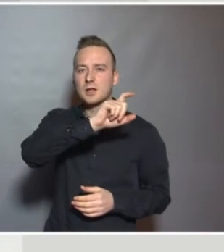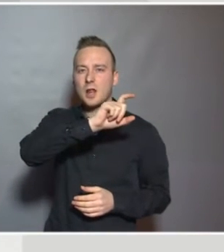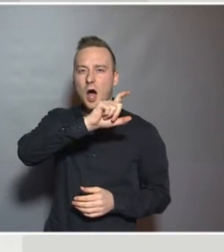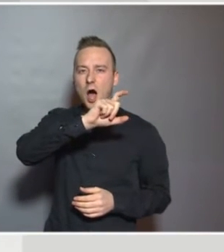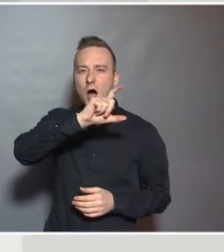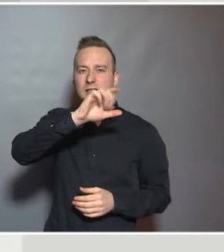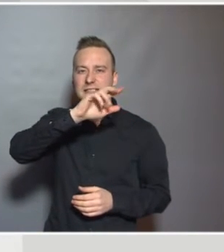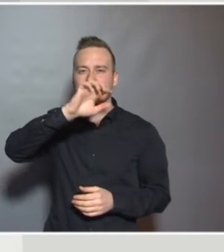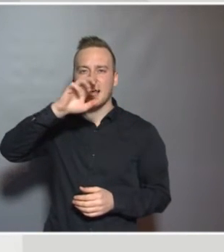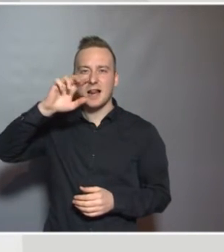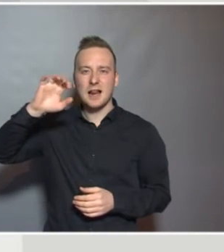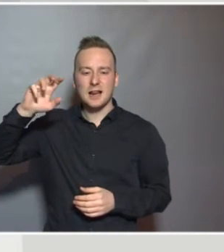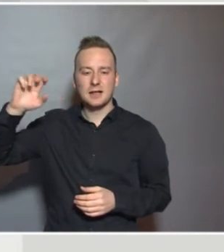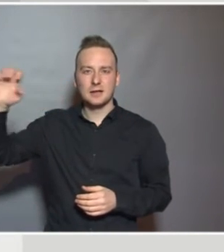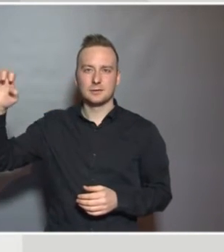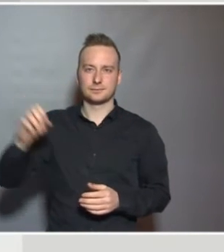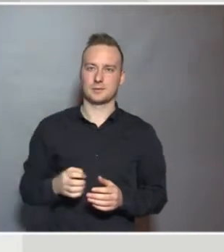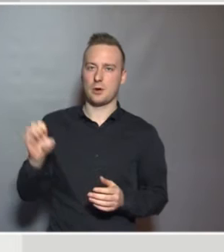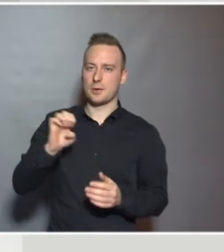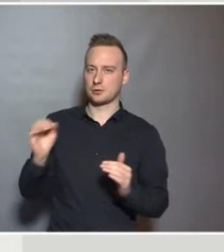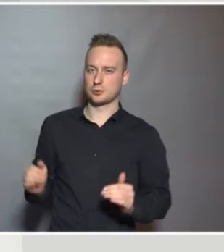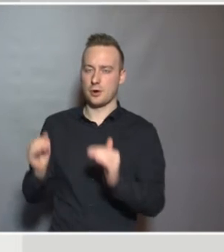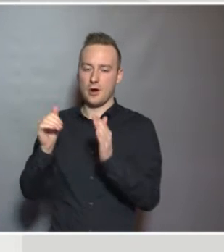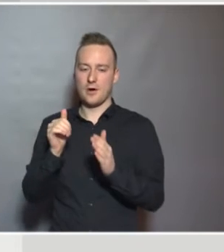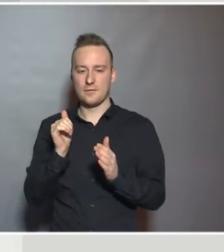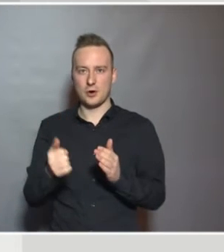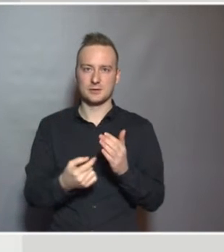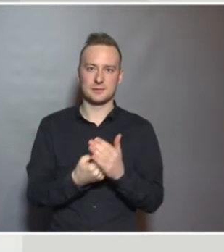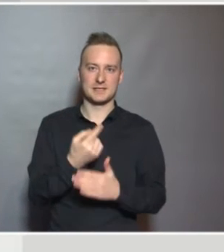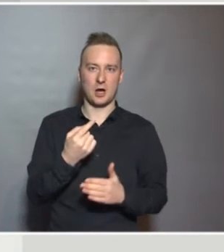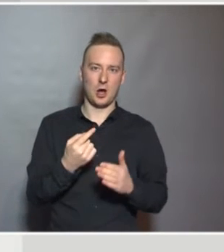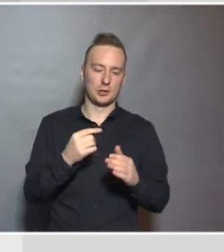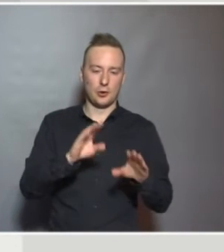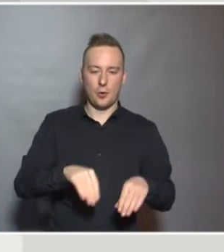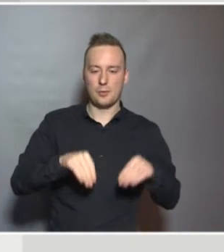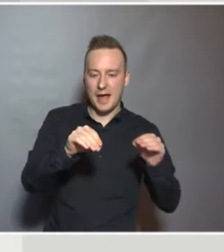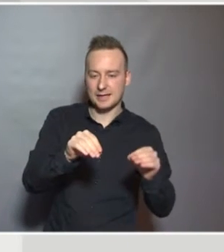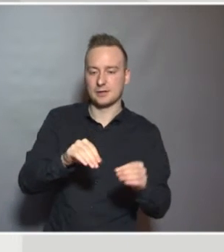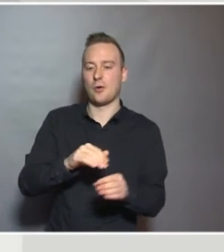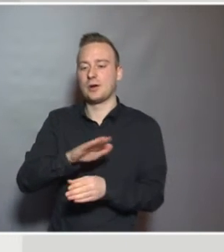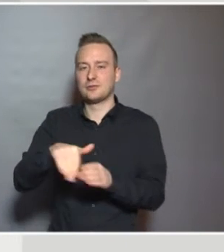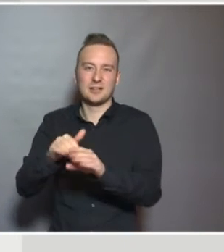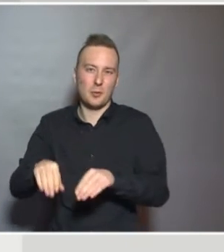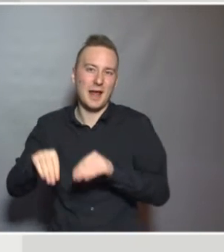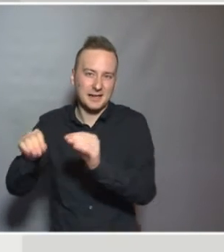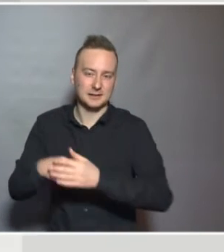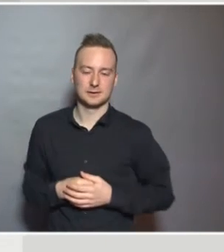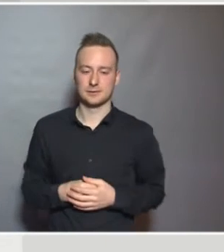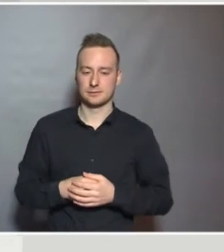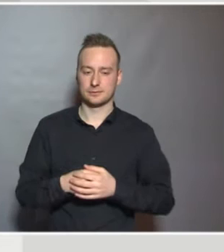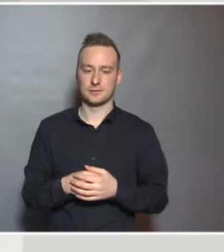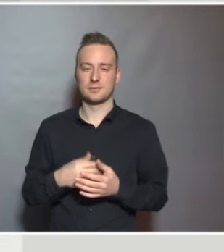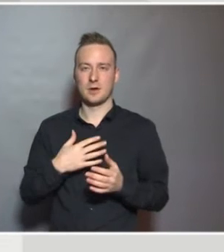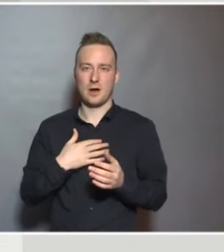organisation, European Agency for Special Needs and Inclusive Education. We actually cut it back by at least three